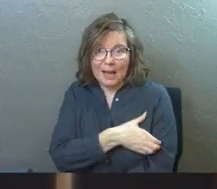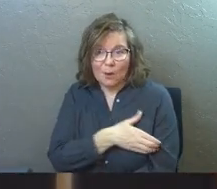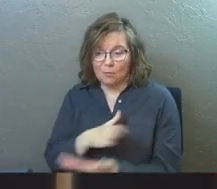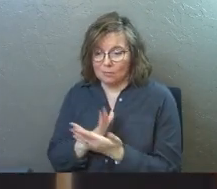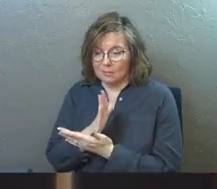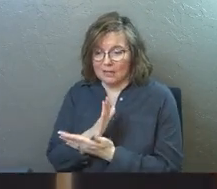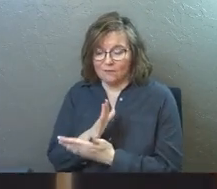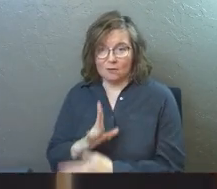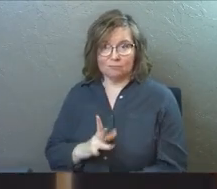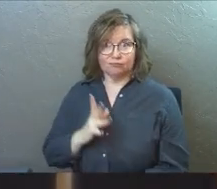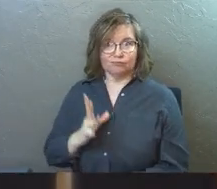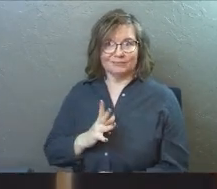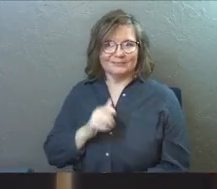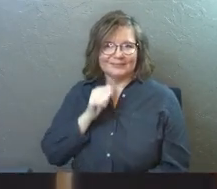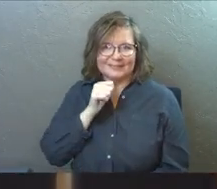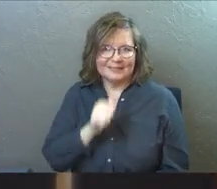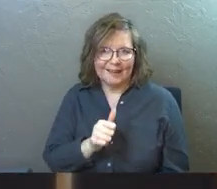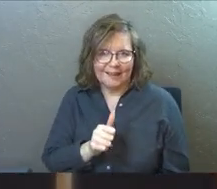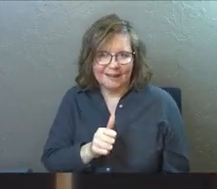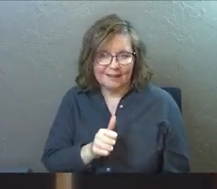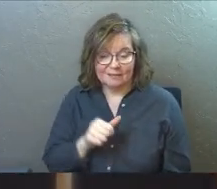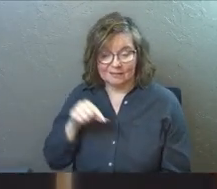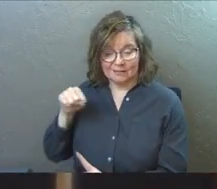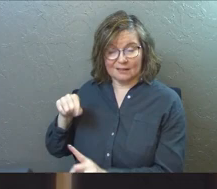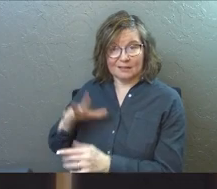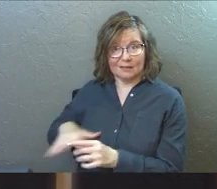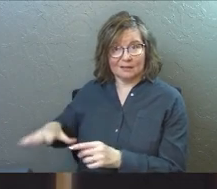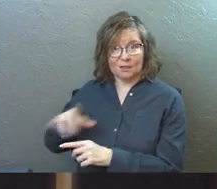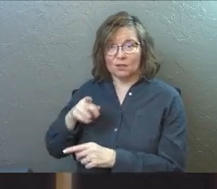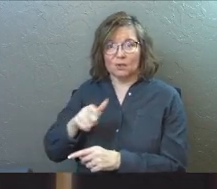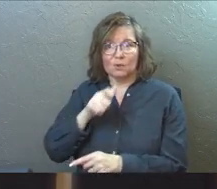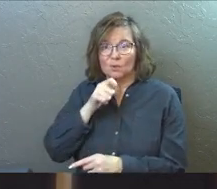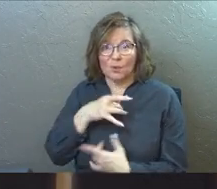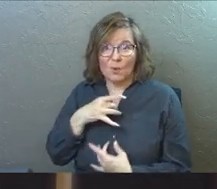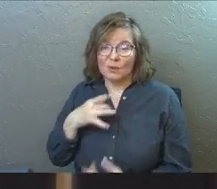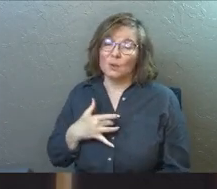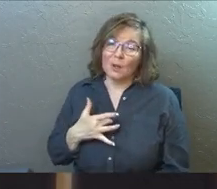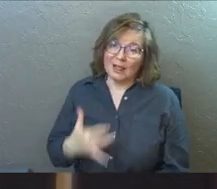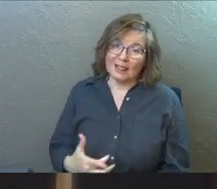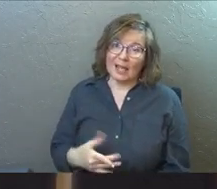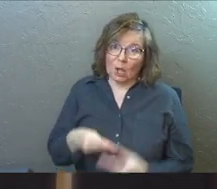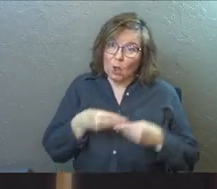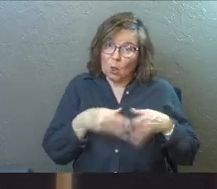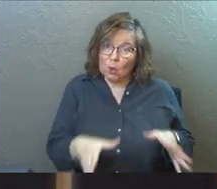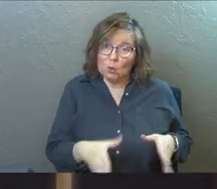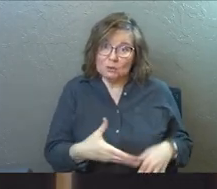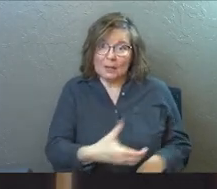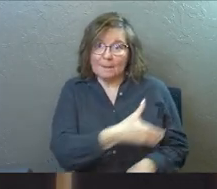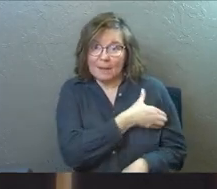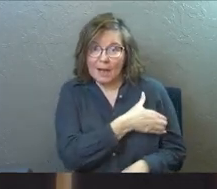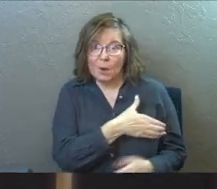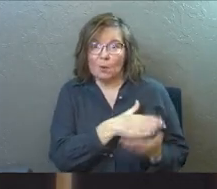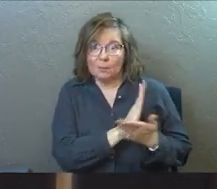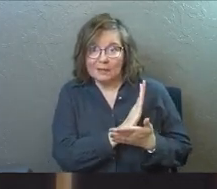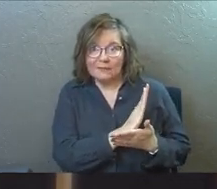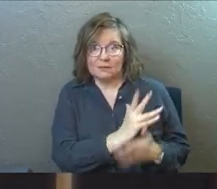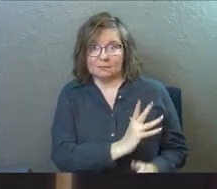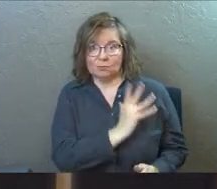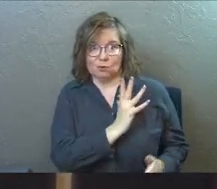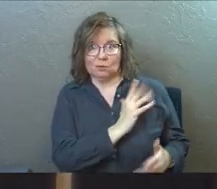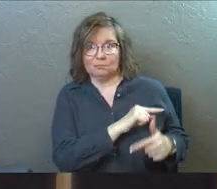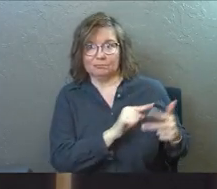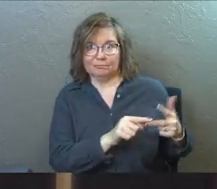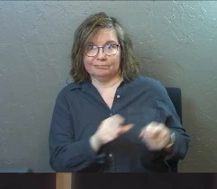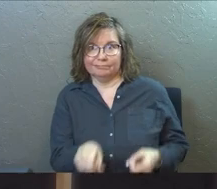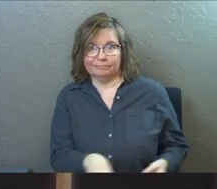In fact, in the upside-down kingdom, you will likely lose power, privilege, and perks